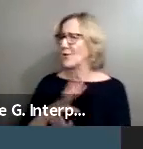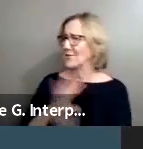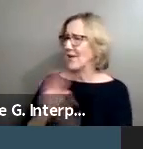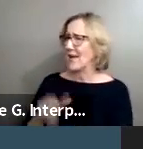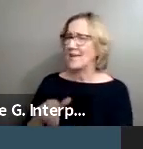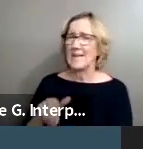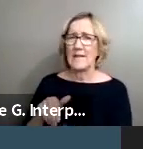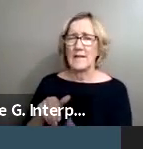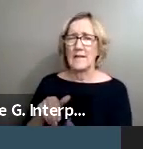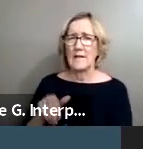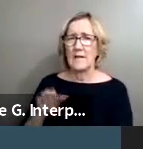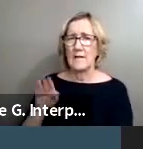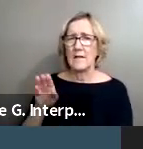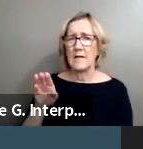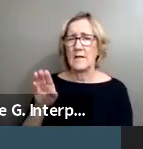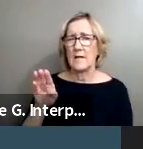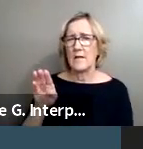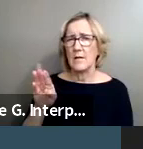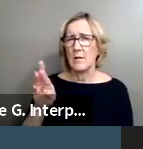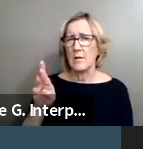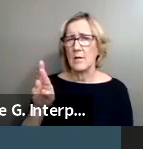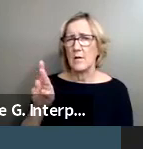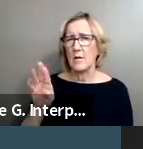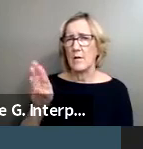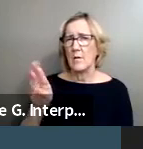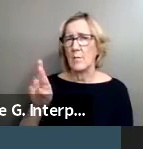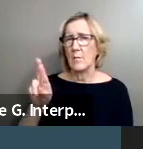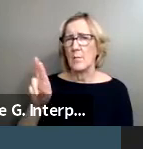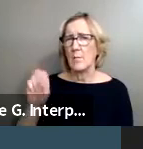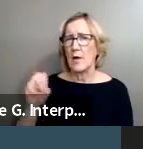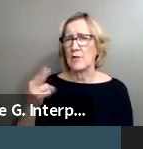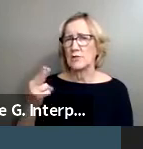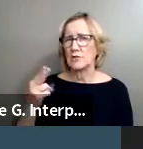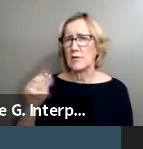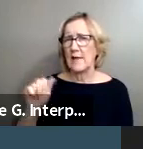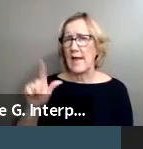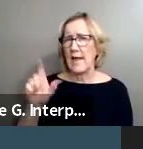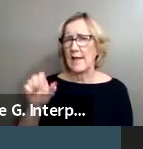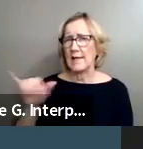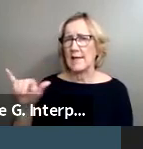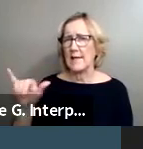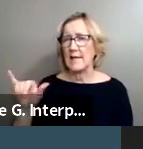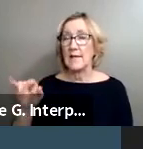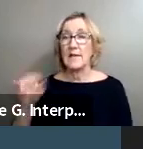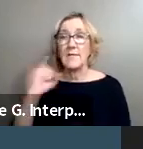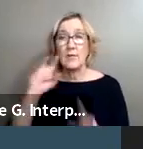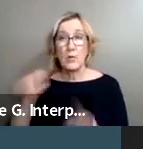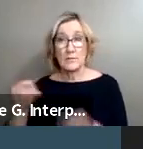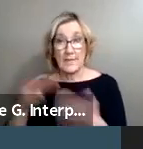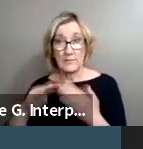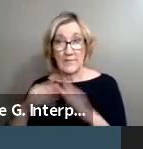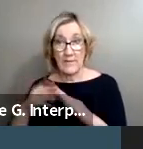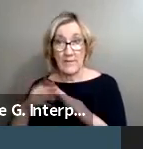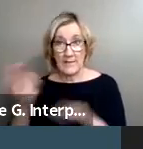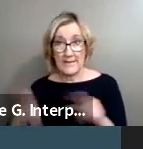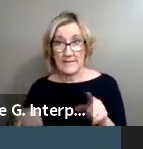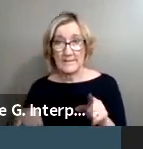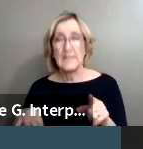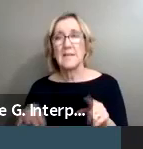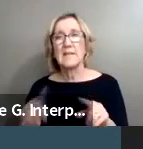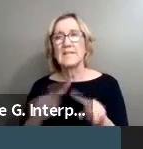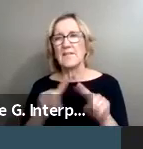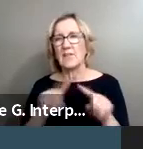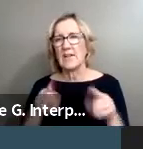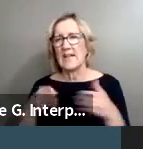Brush Alley. I'm pretty sure that's the one in Brush Alley. So, if you go downtown Flint, you know, we have several different